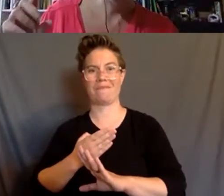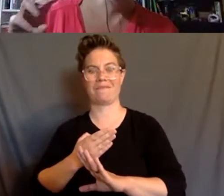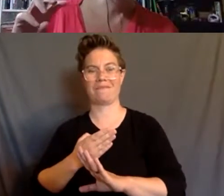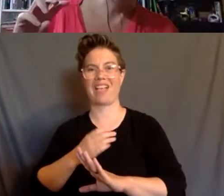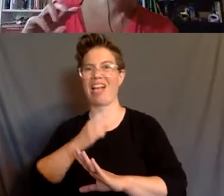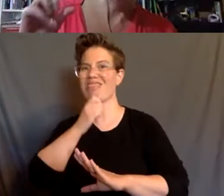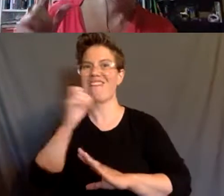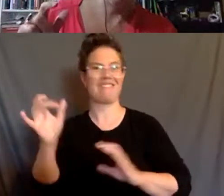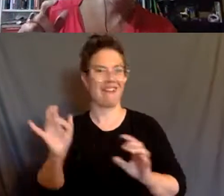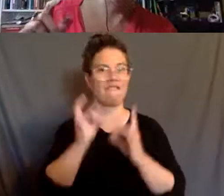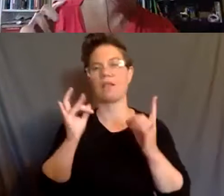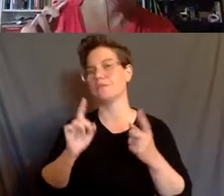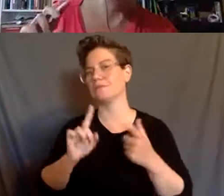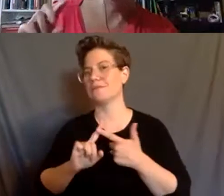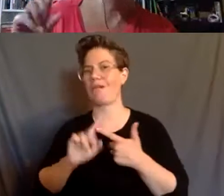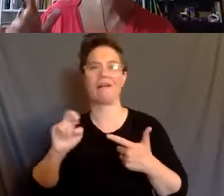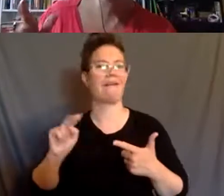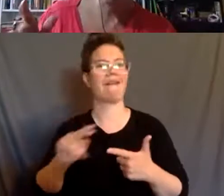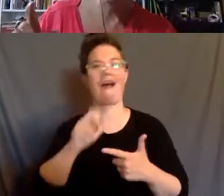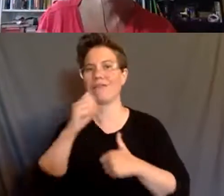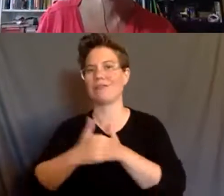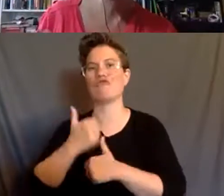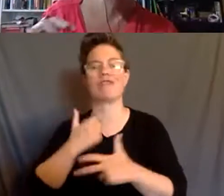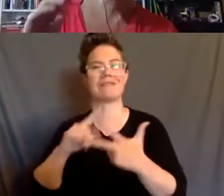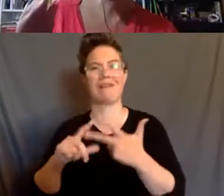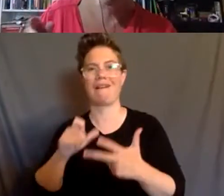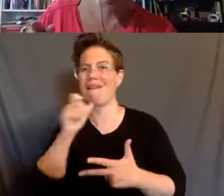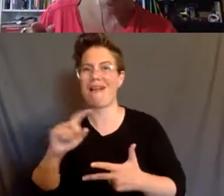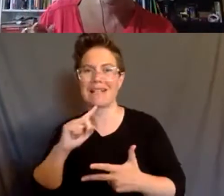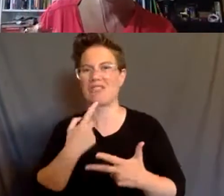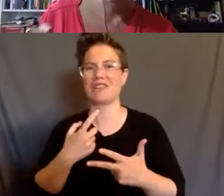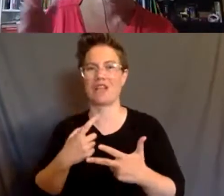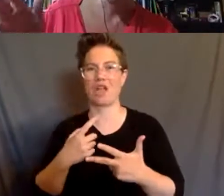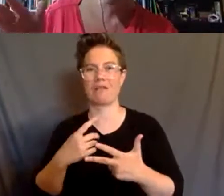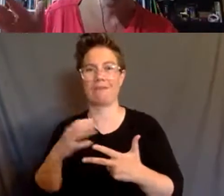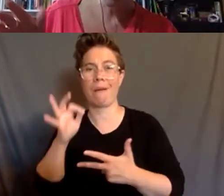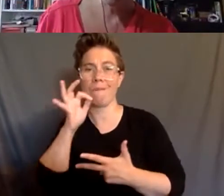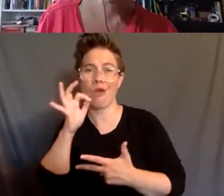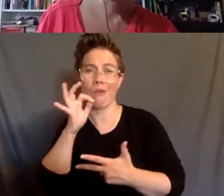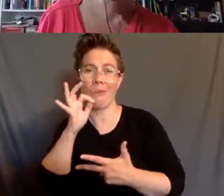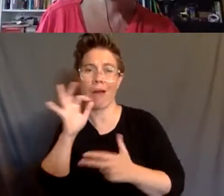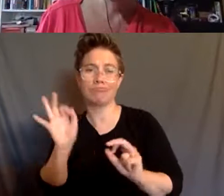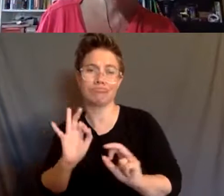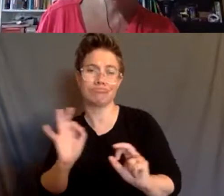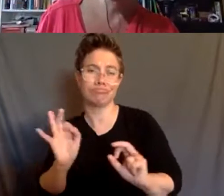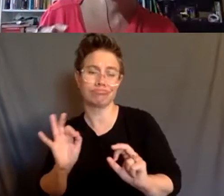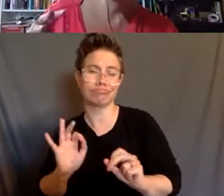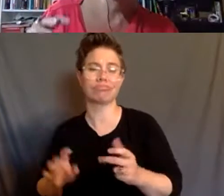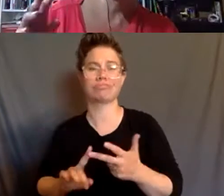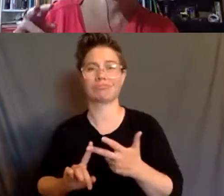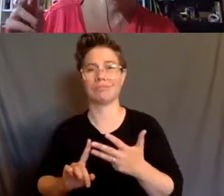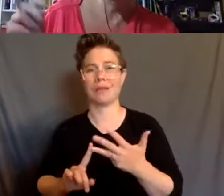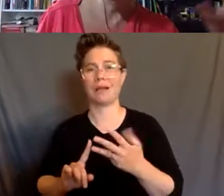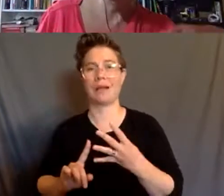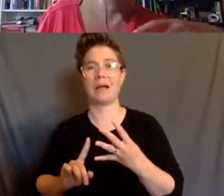-violent, the non-dangerous, not severe, the marijuana smoker, um, the person with